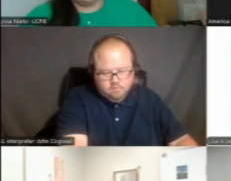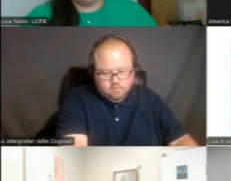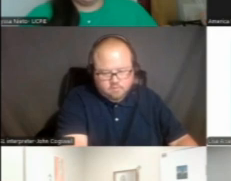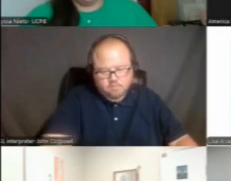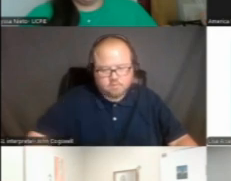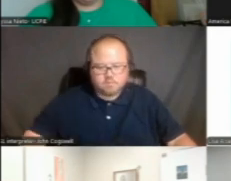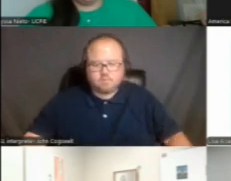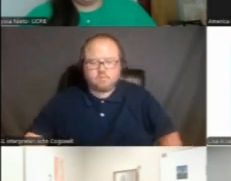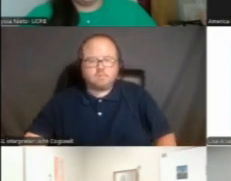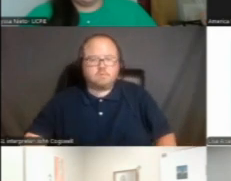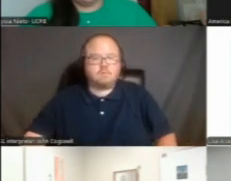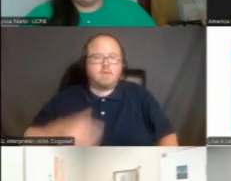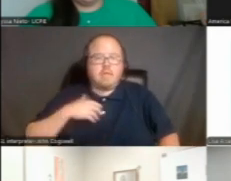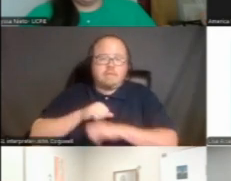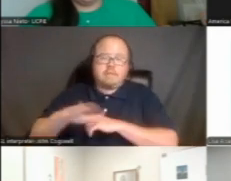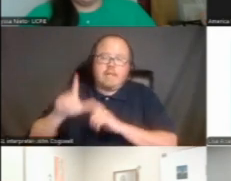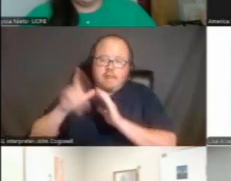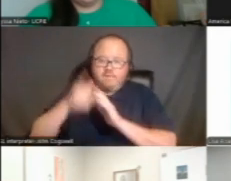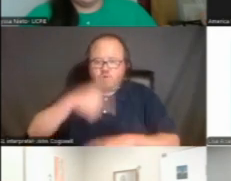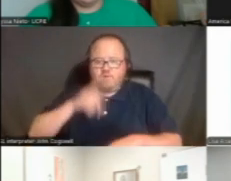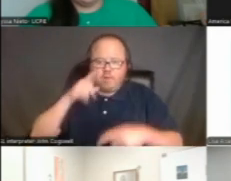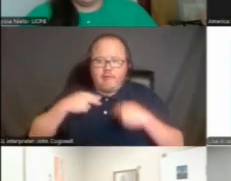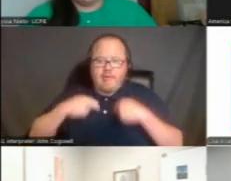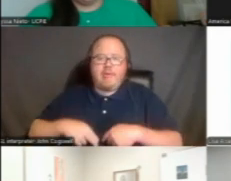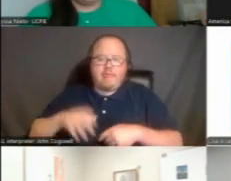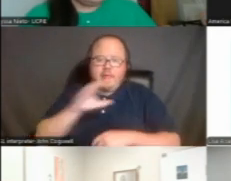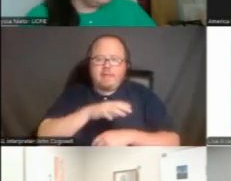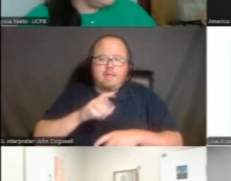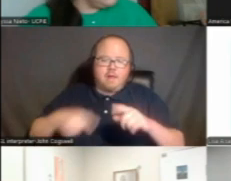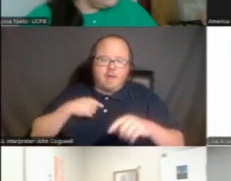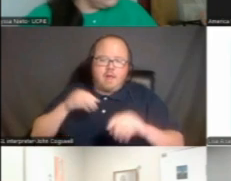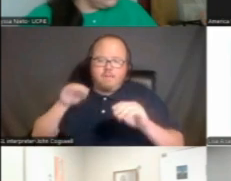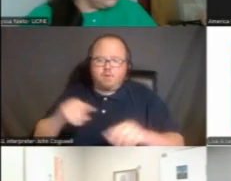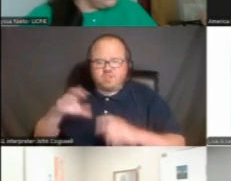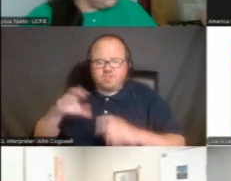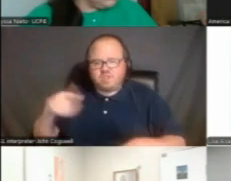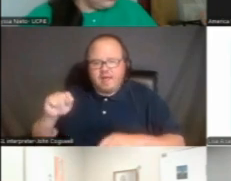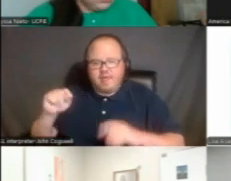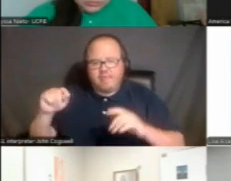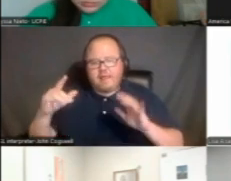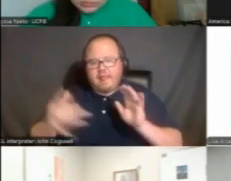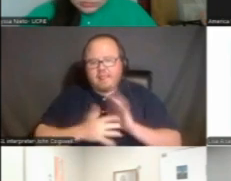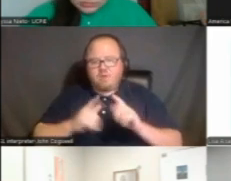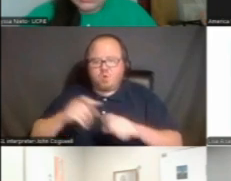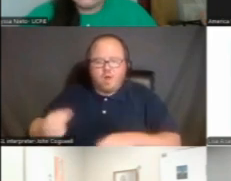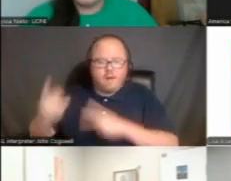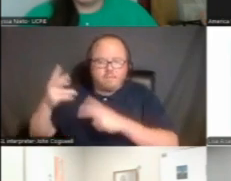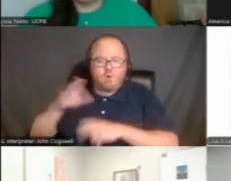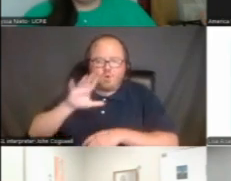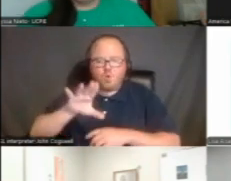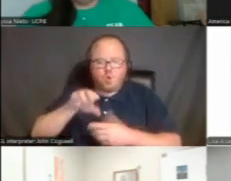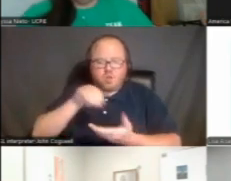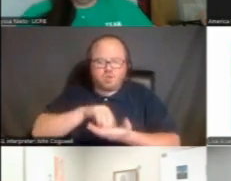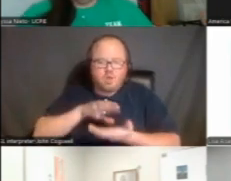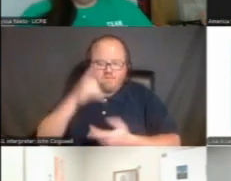and I can send it out later today for the health clinic tomorrow. But, um, I put in the chat, the link to upload your documents for others